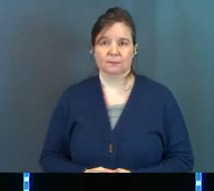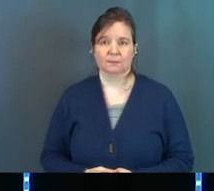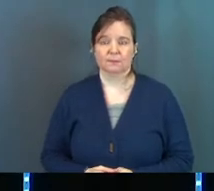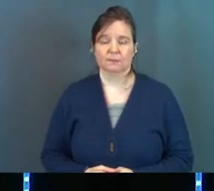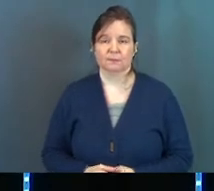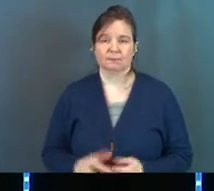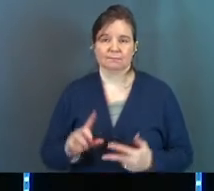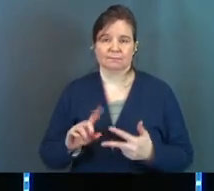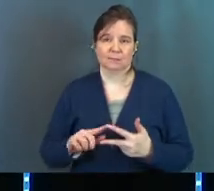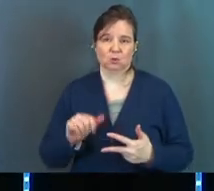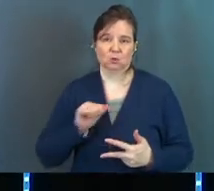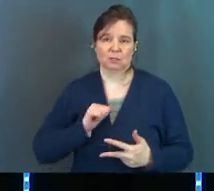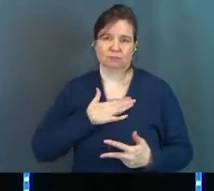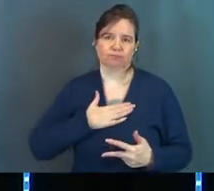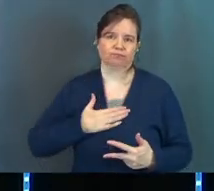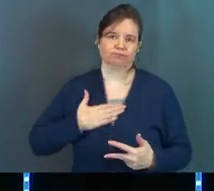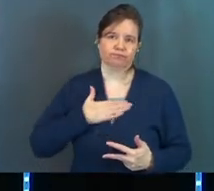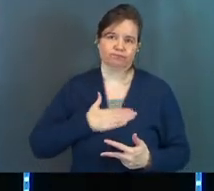Self-gratification.